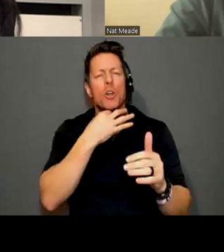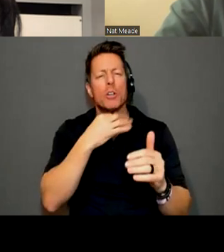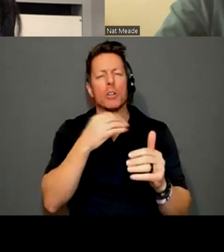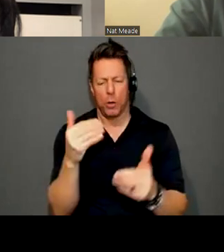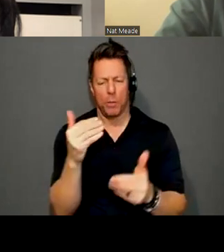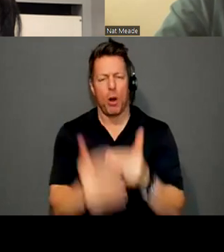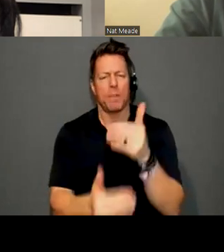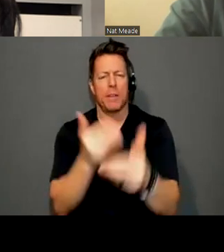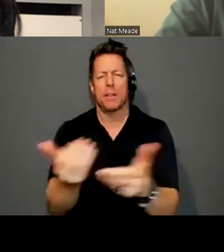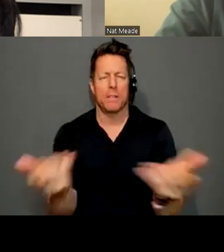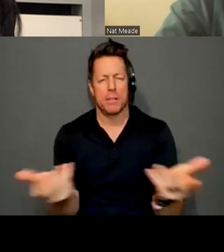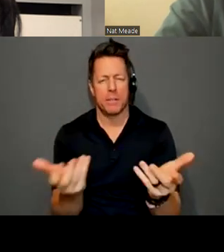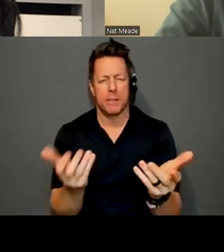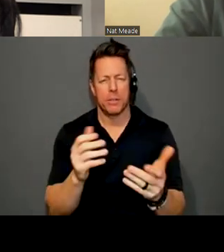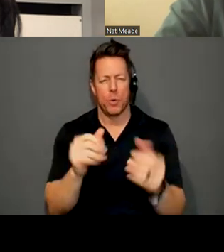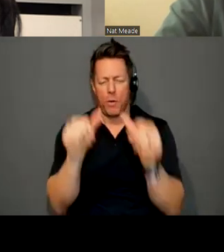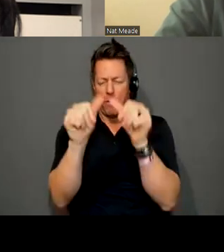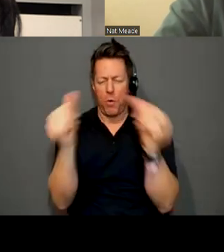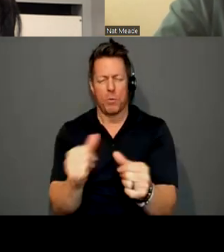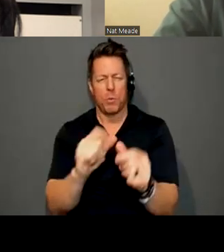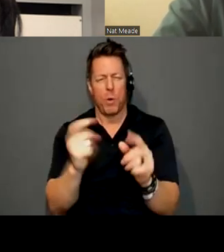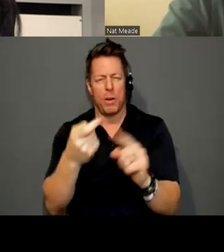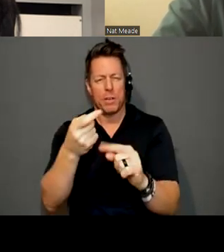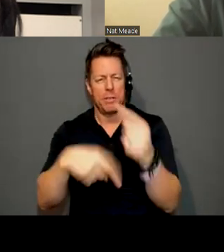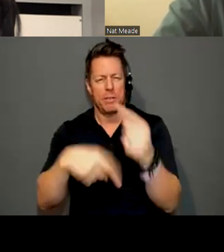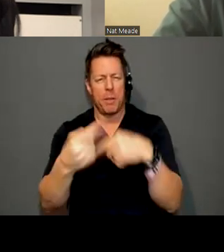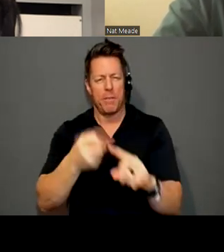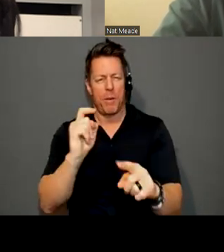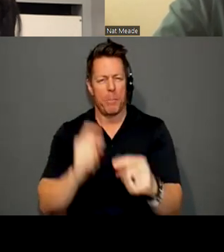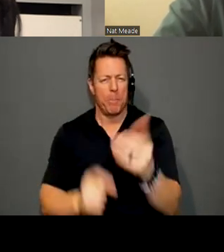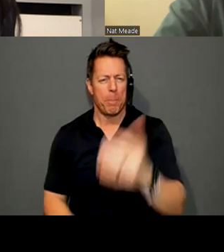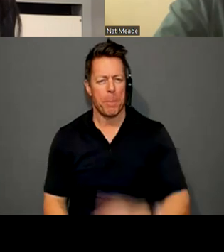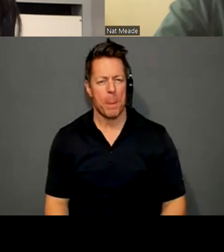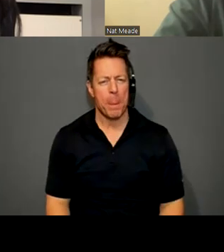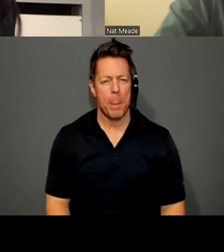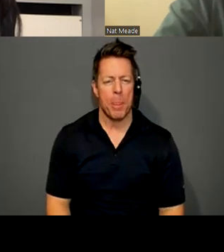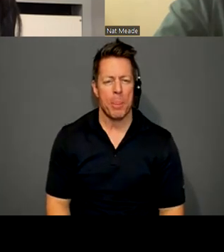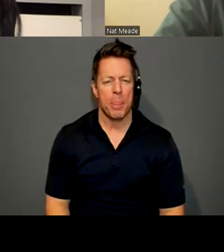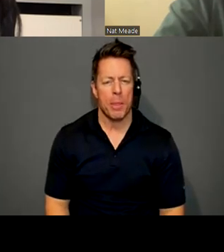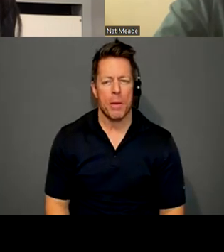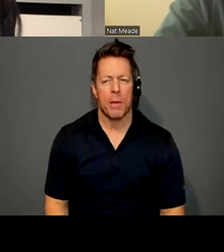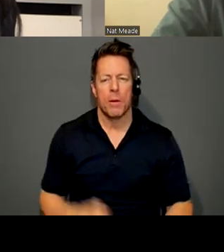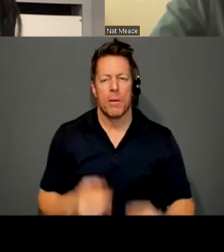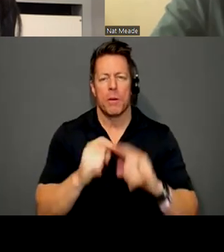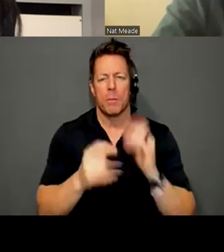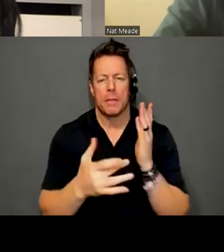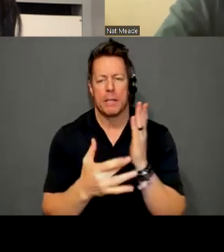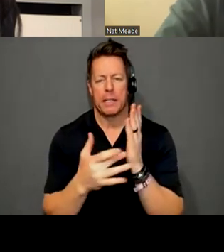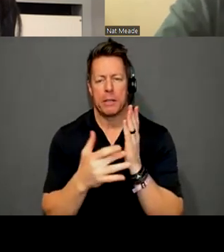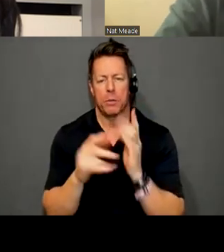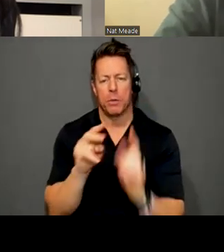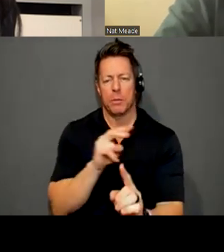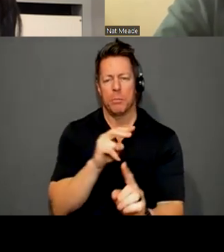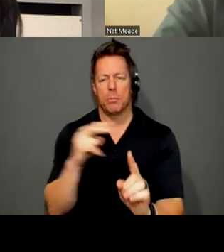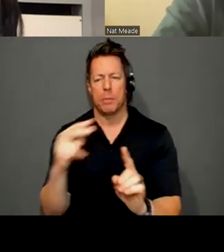get to such interesting forms, like where they come from. Yeah. Well, from a technical position, um,